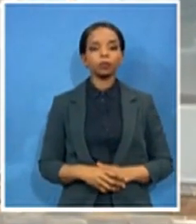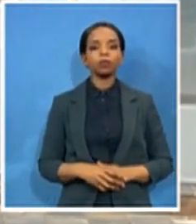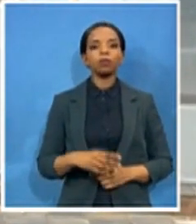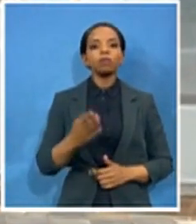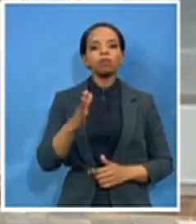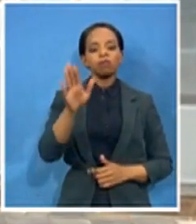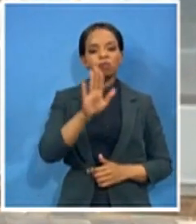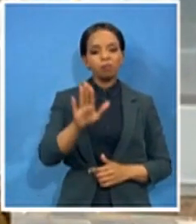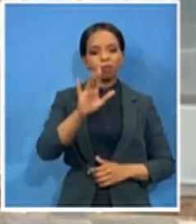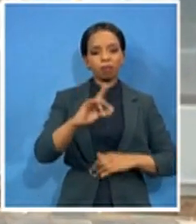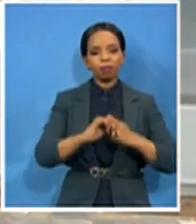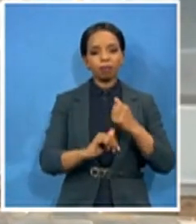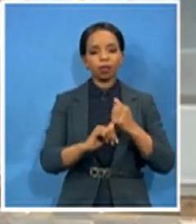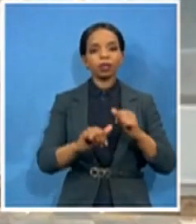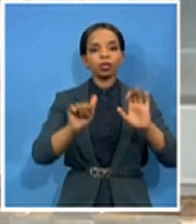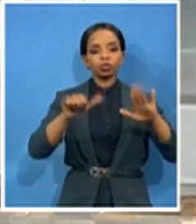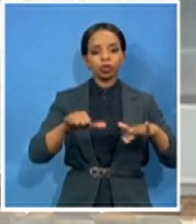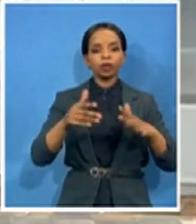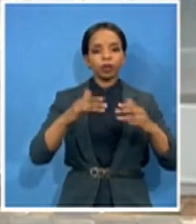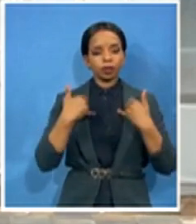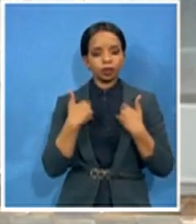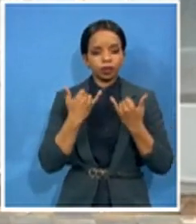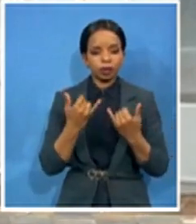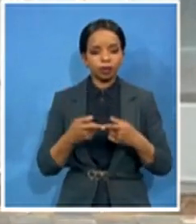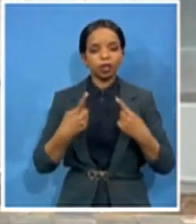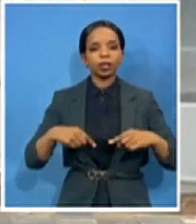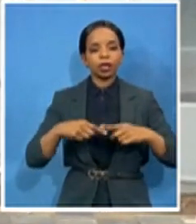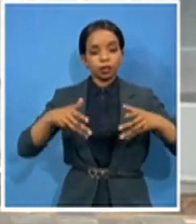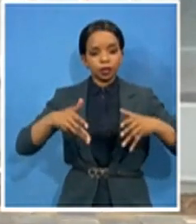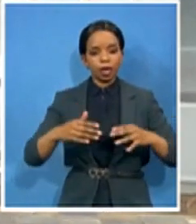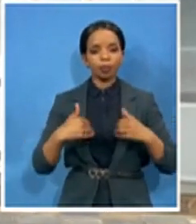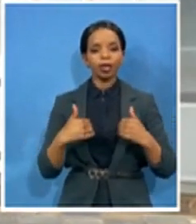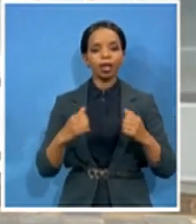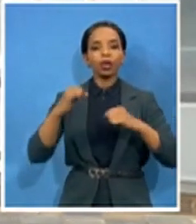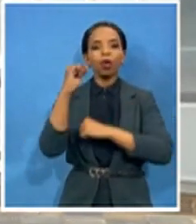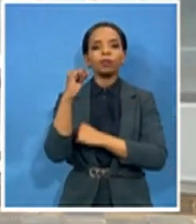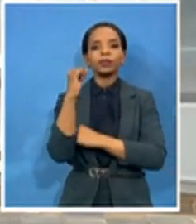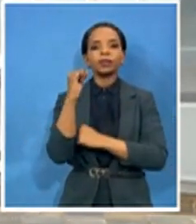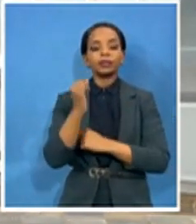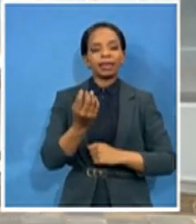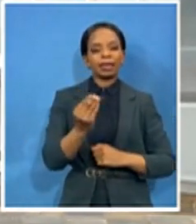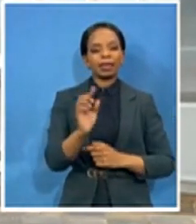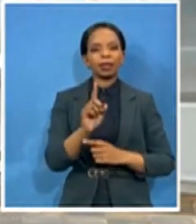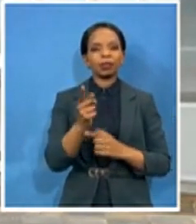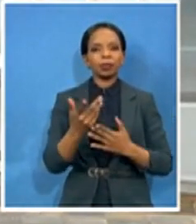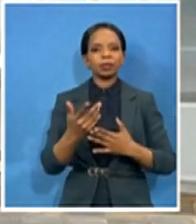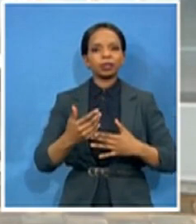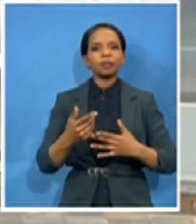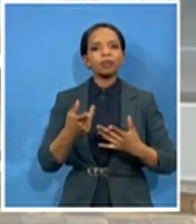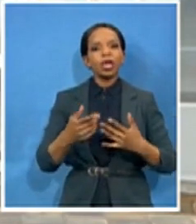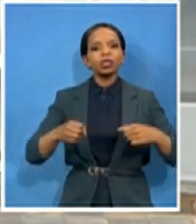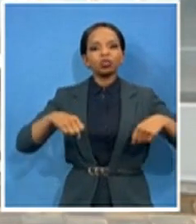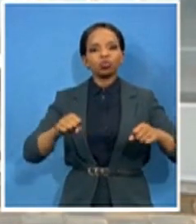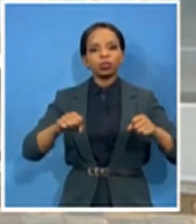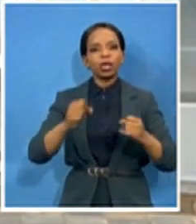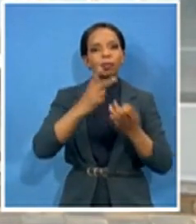provincial health offices where this scooter project was introduced. One will remember that each